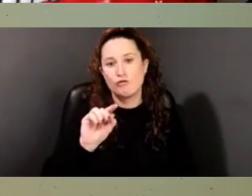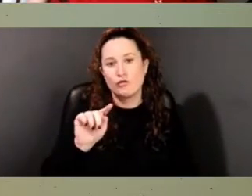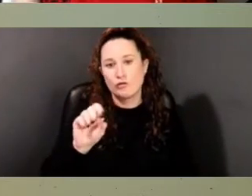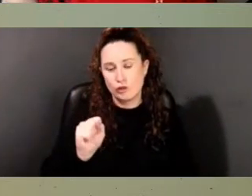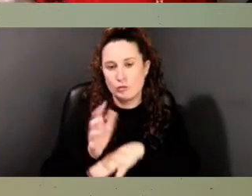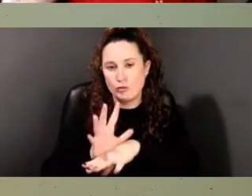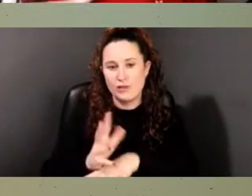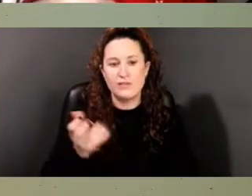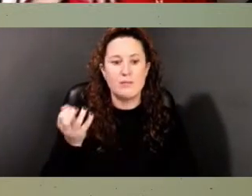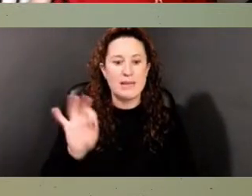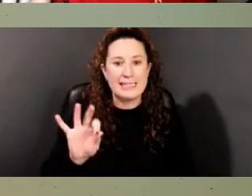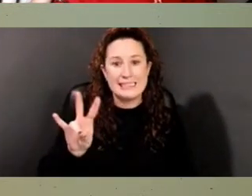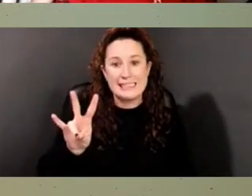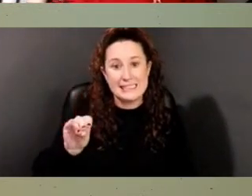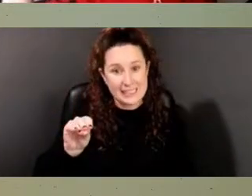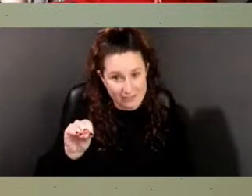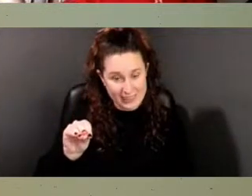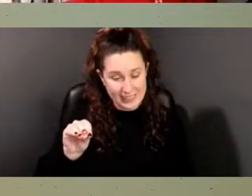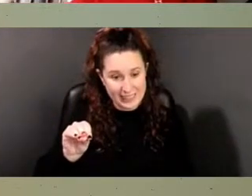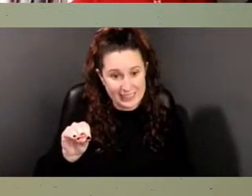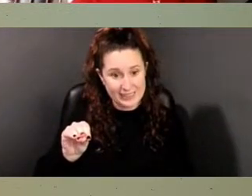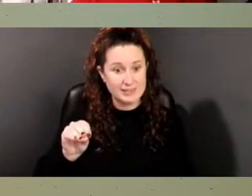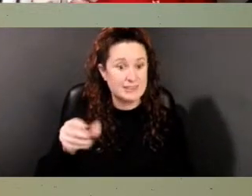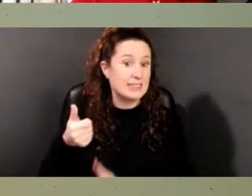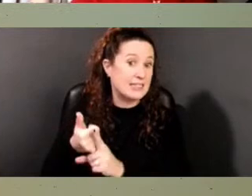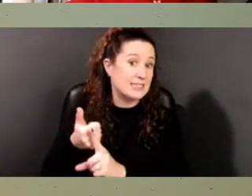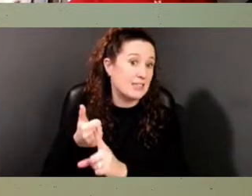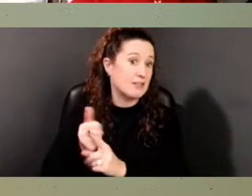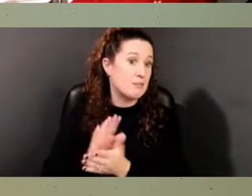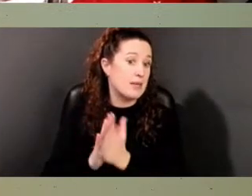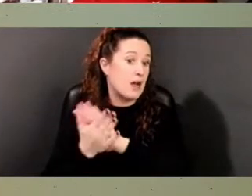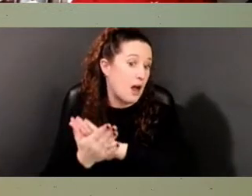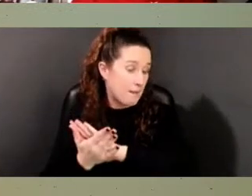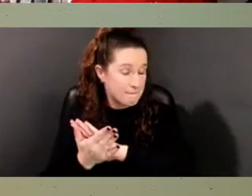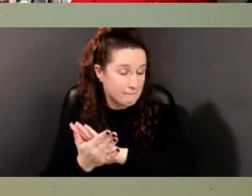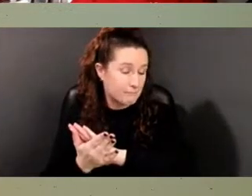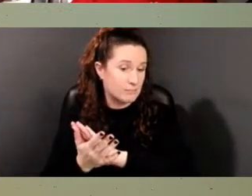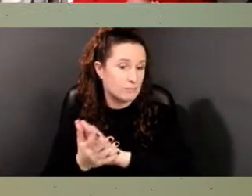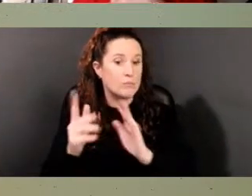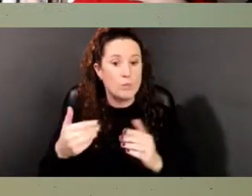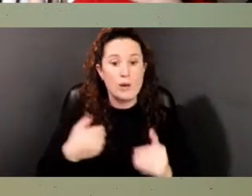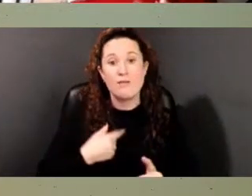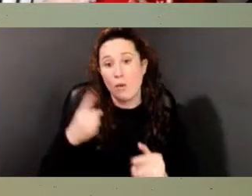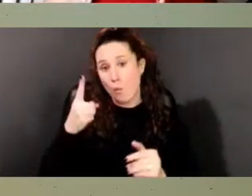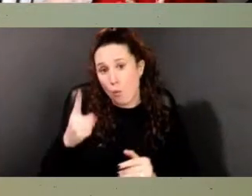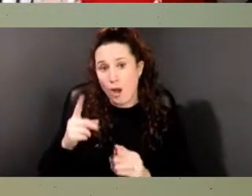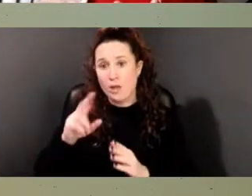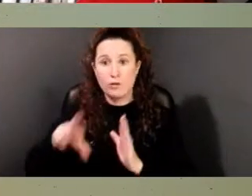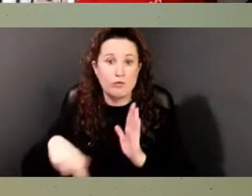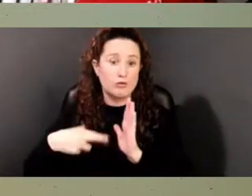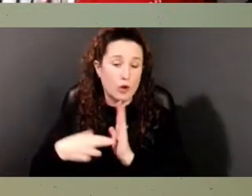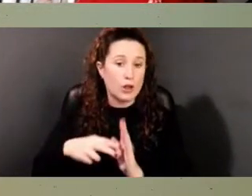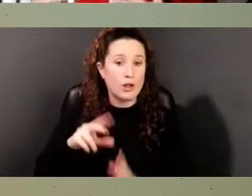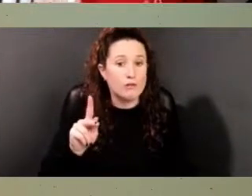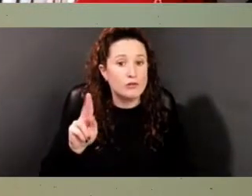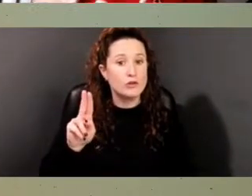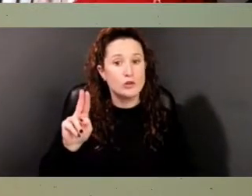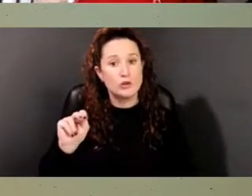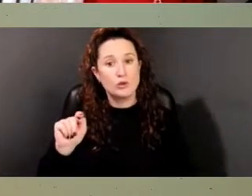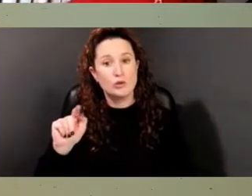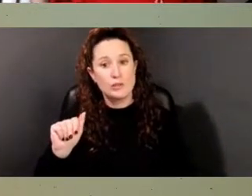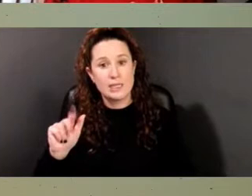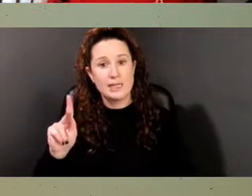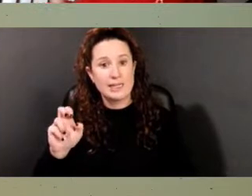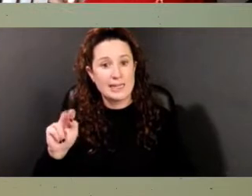has thus become, um, you know, LeVar Burton plays the role of Kunta Kinte. And in the book, he